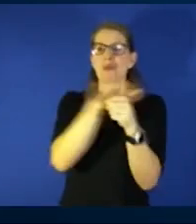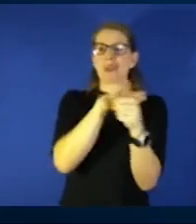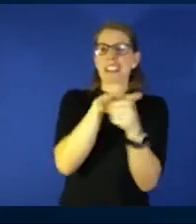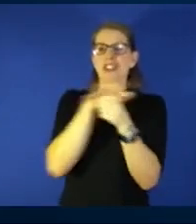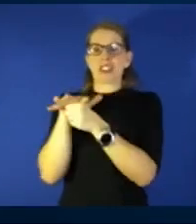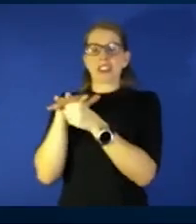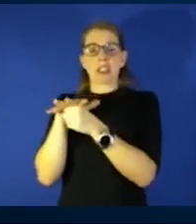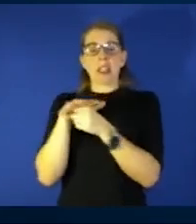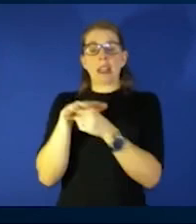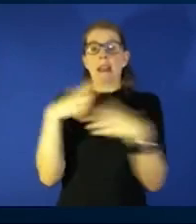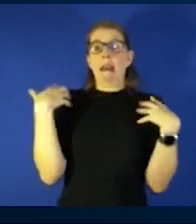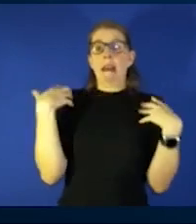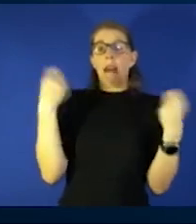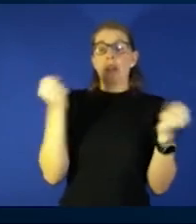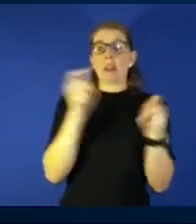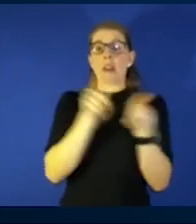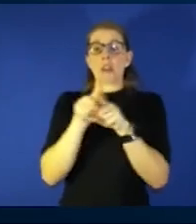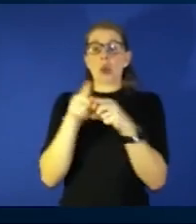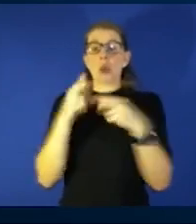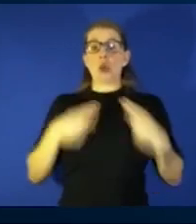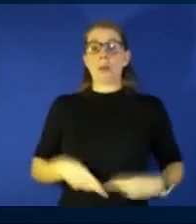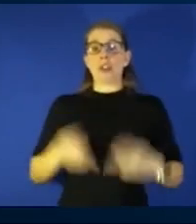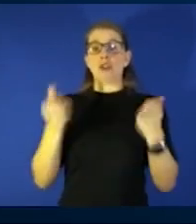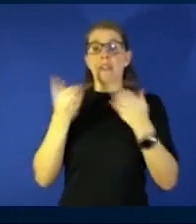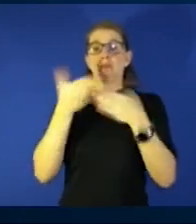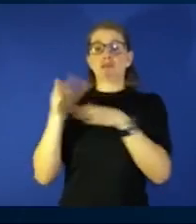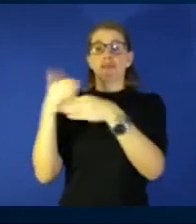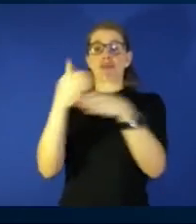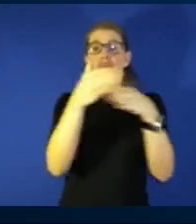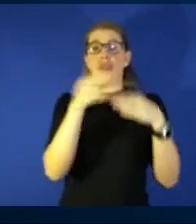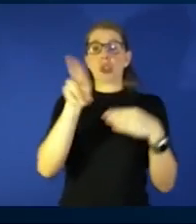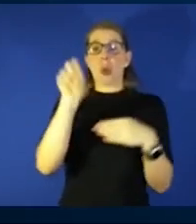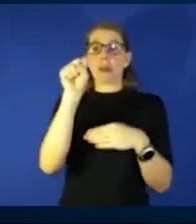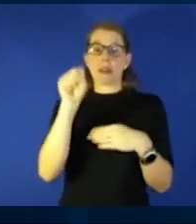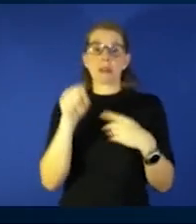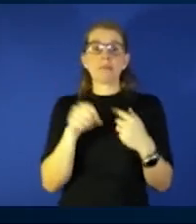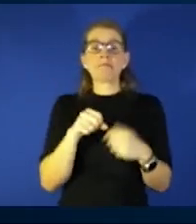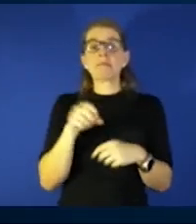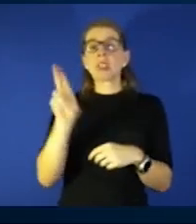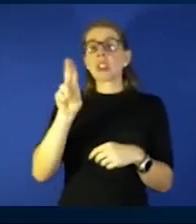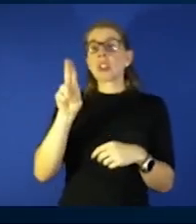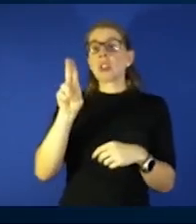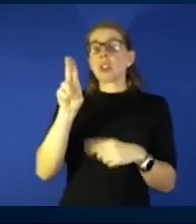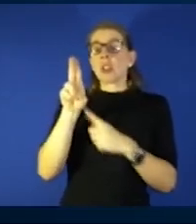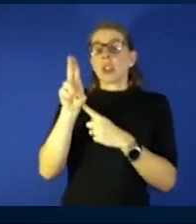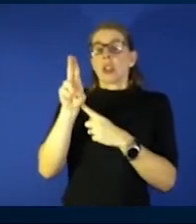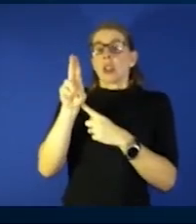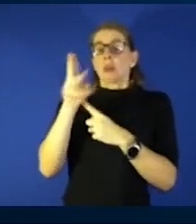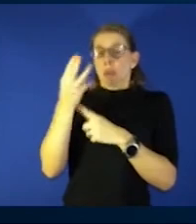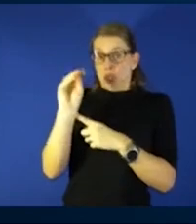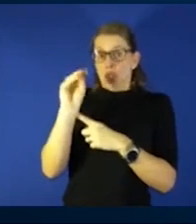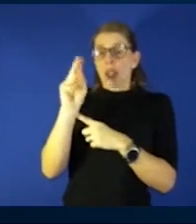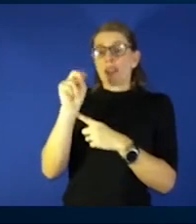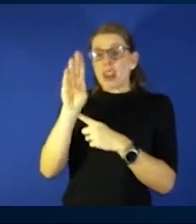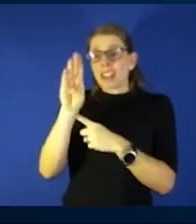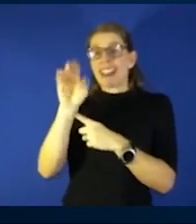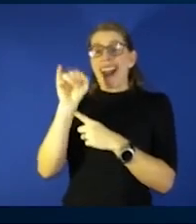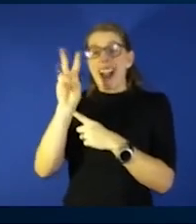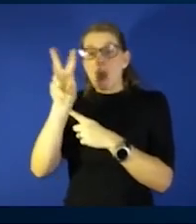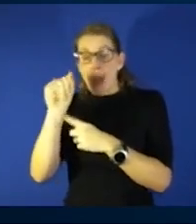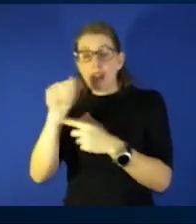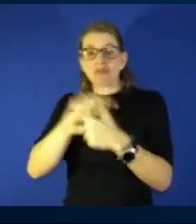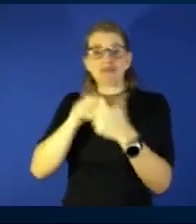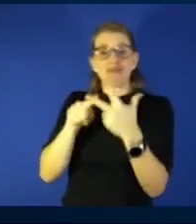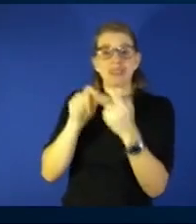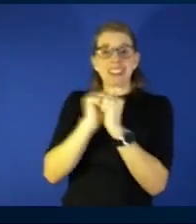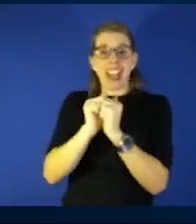and human services divides the United States up into and you can see the region that Missouri Kansas Nebraska Iowa are there together and you can kind of get